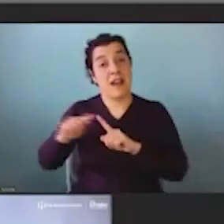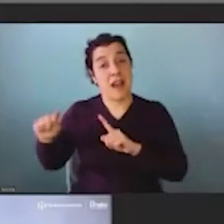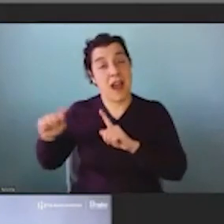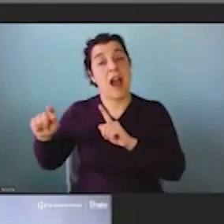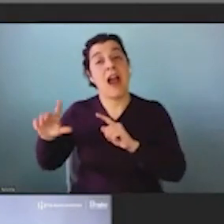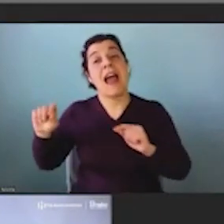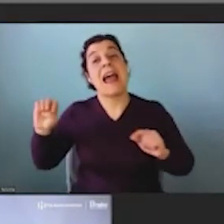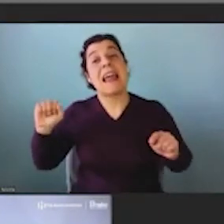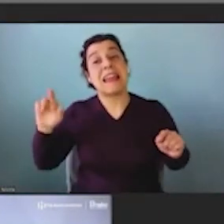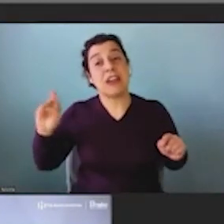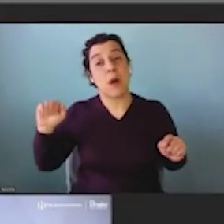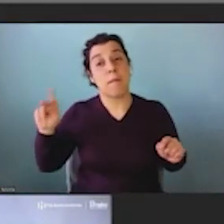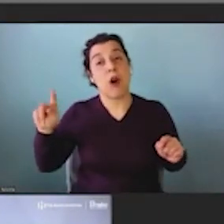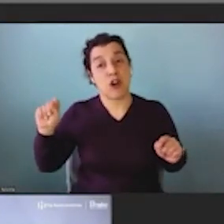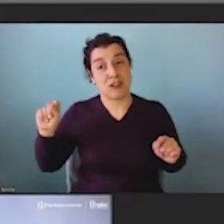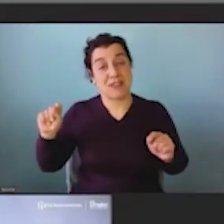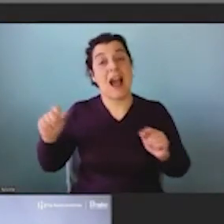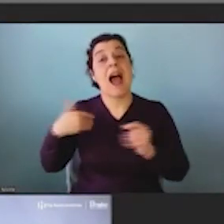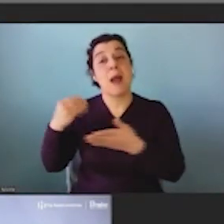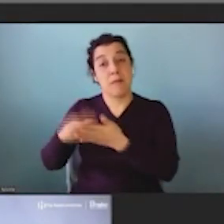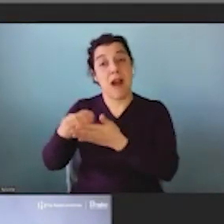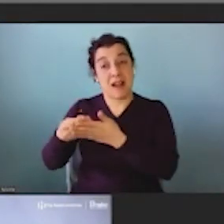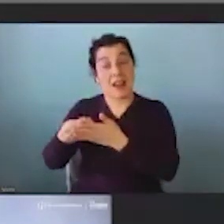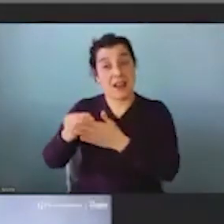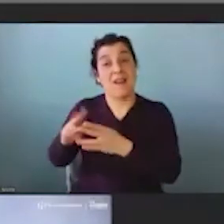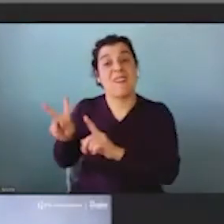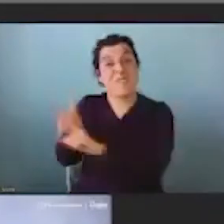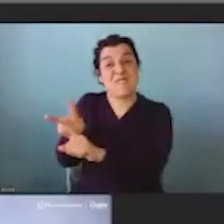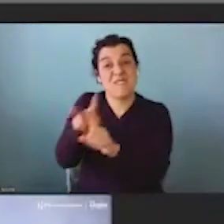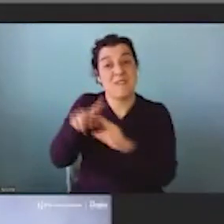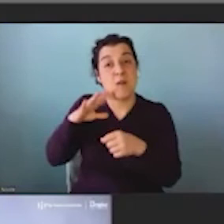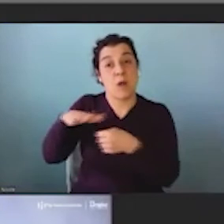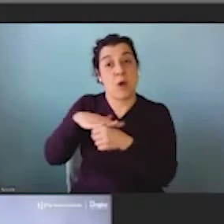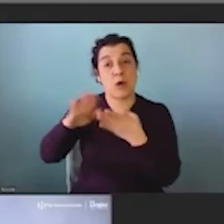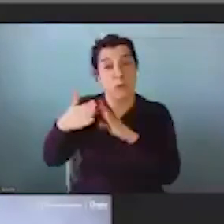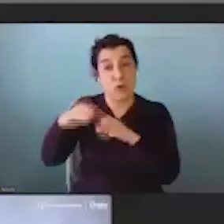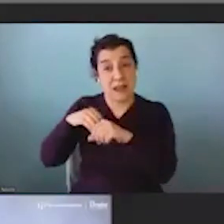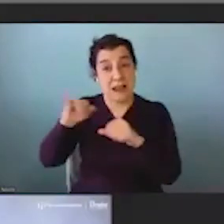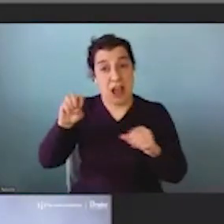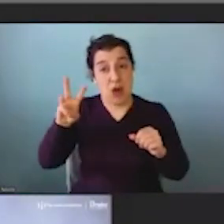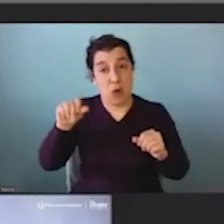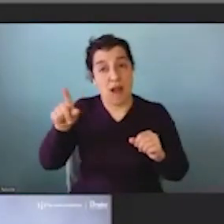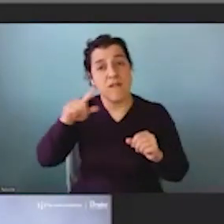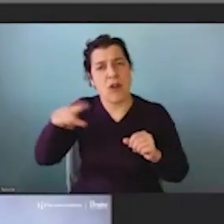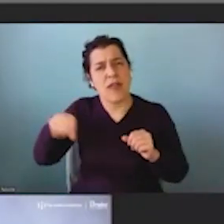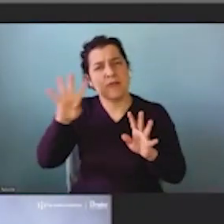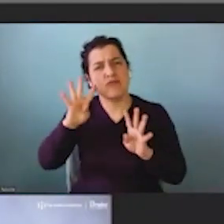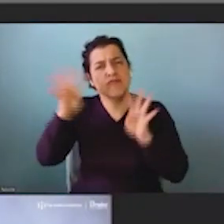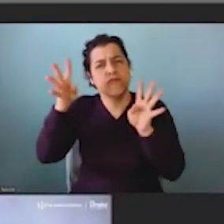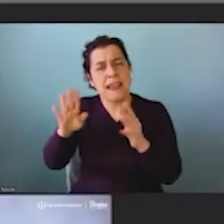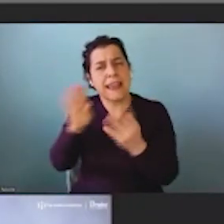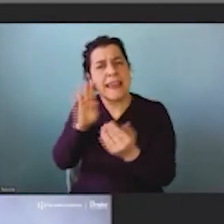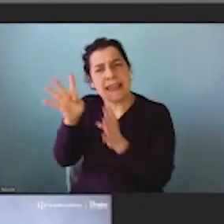of earmarking money to local communities in Iowa to come up with innovative approaches